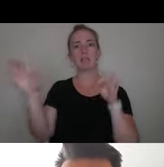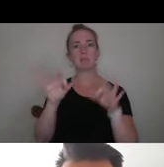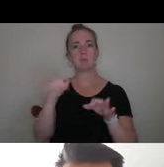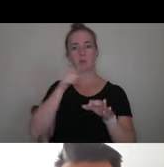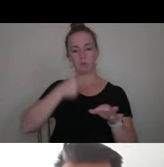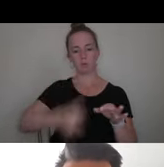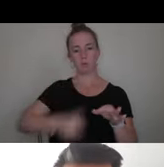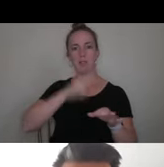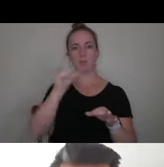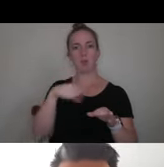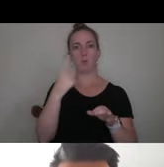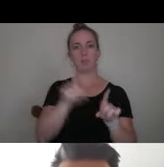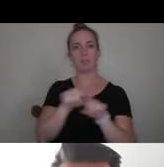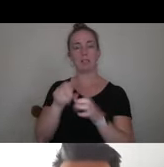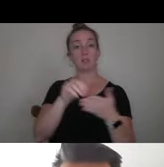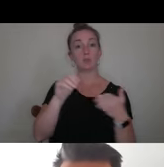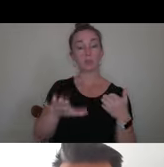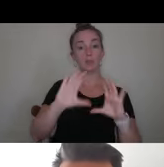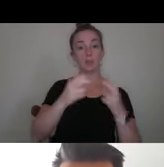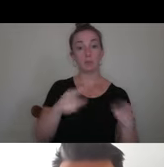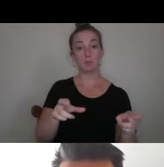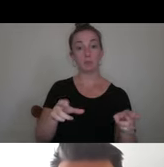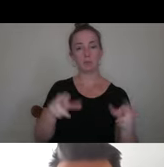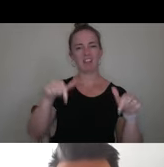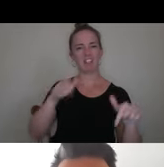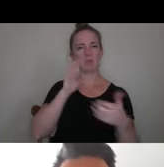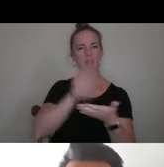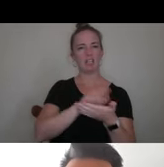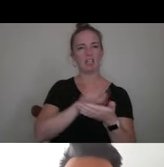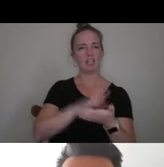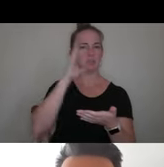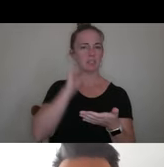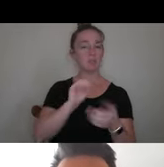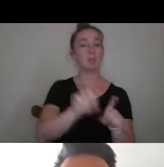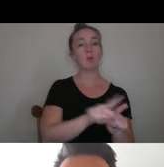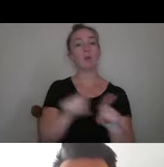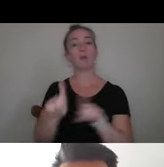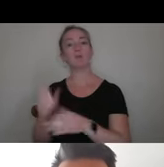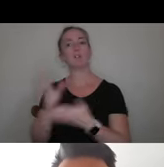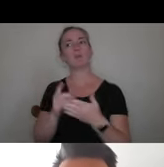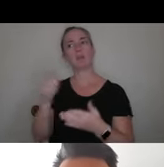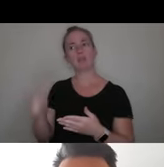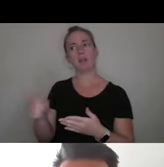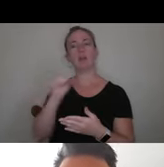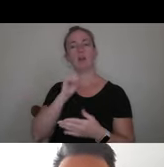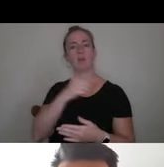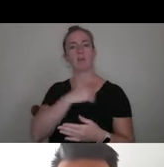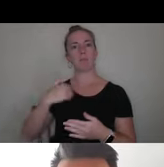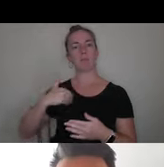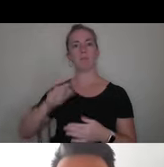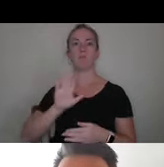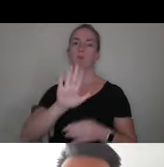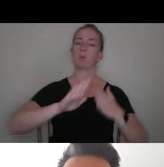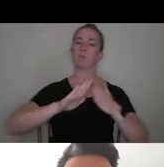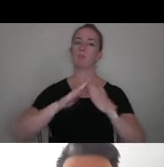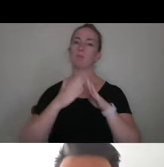student in the classroom, this is going to be an academic experience at Center, but also someone who's a member of your community,